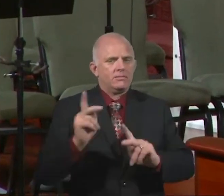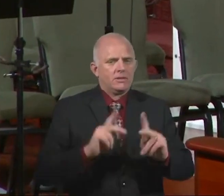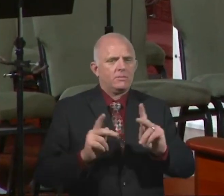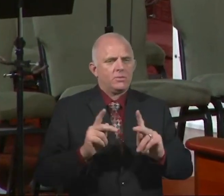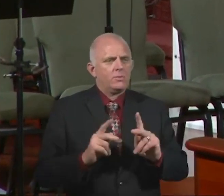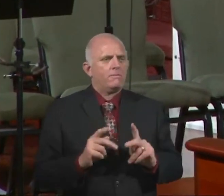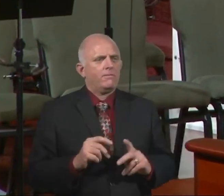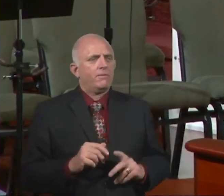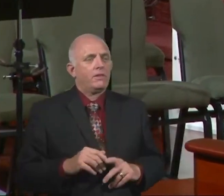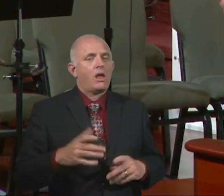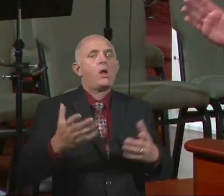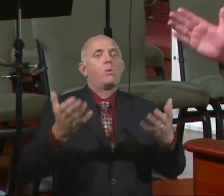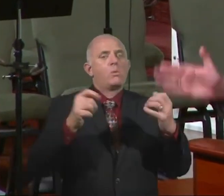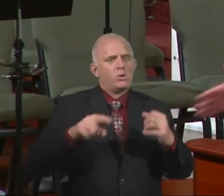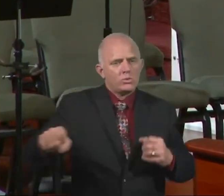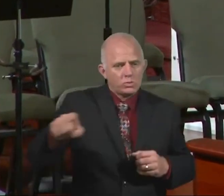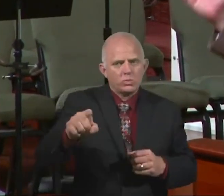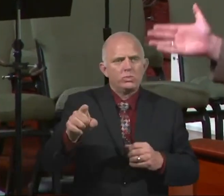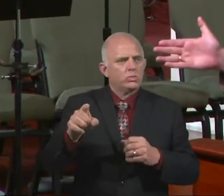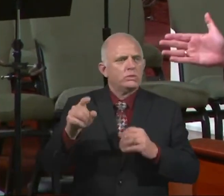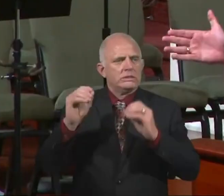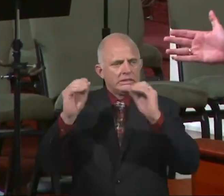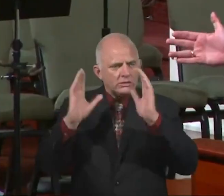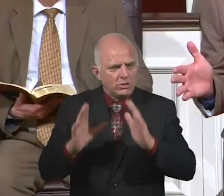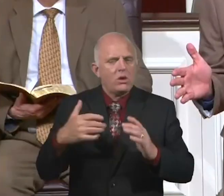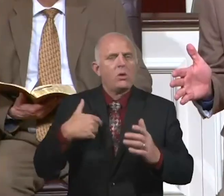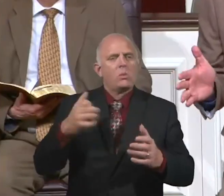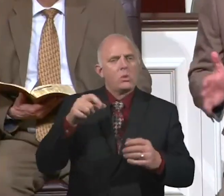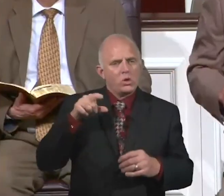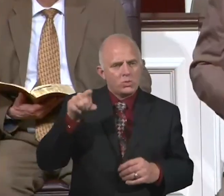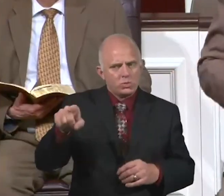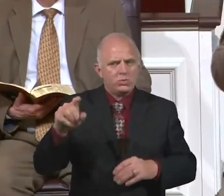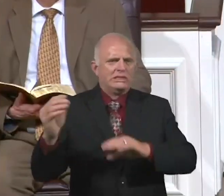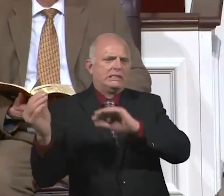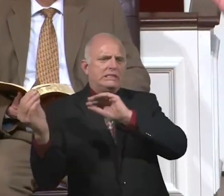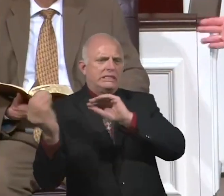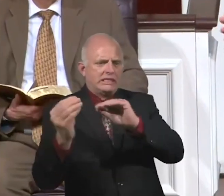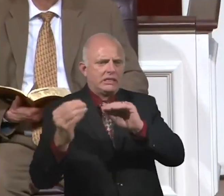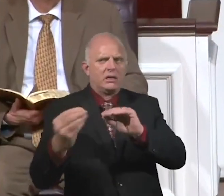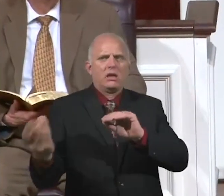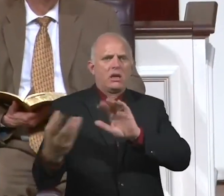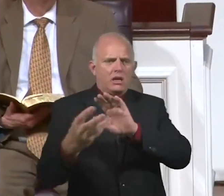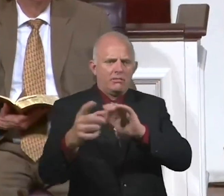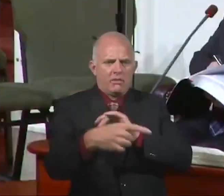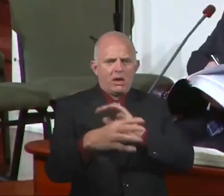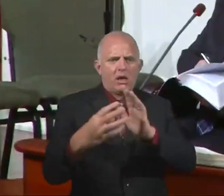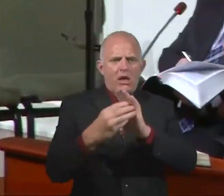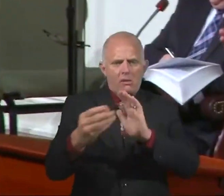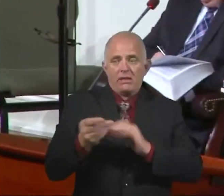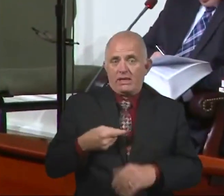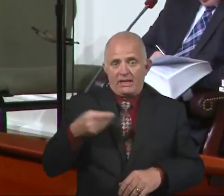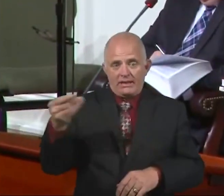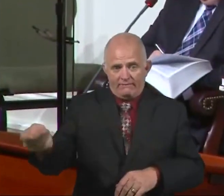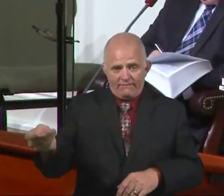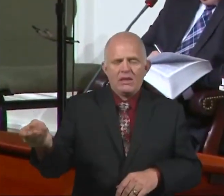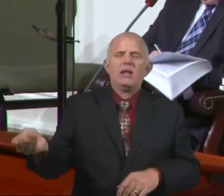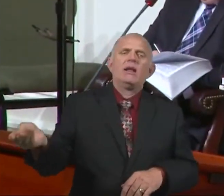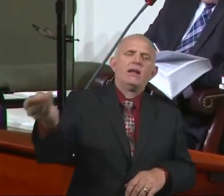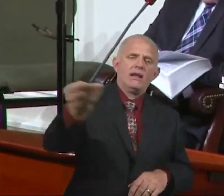teacher. I want you to reproduce yourself. I want you to take the things you've learned and